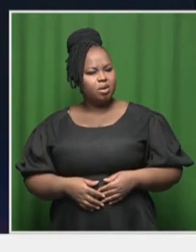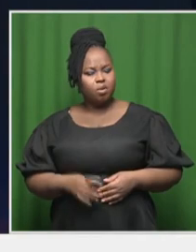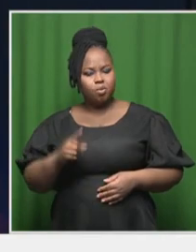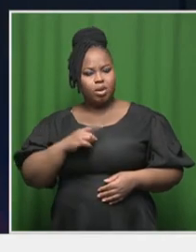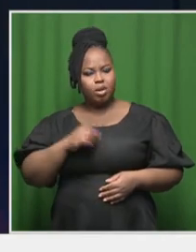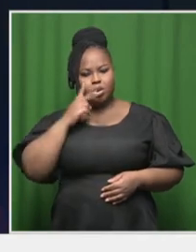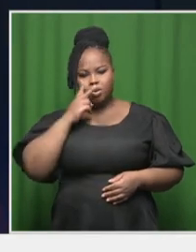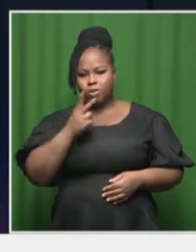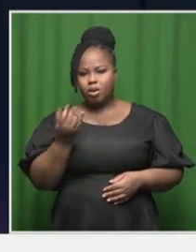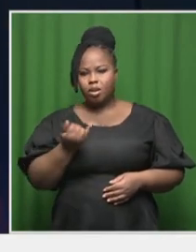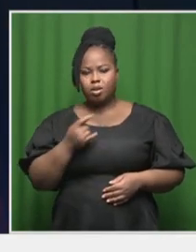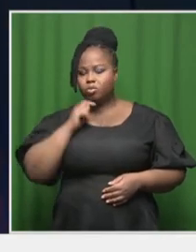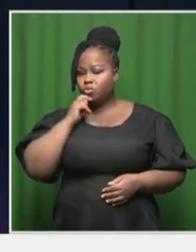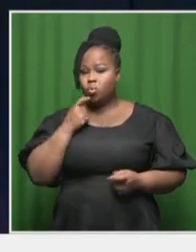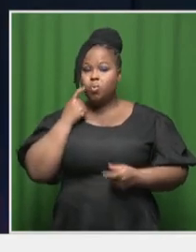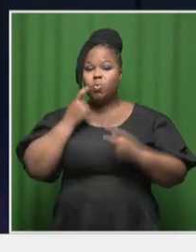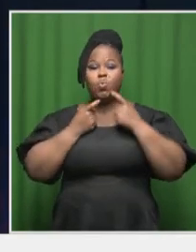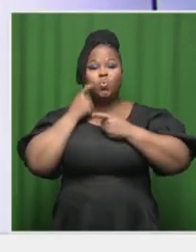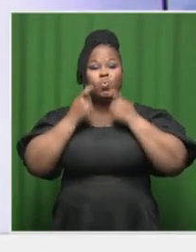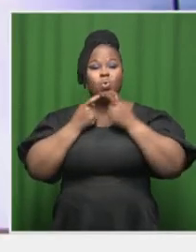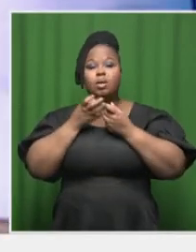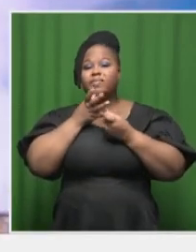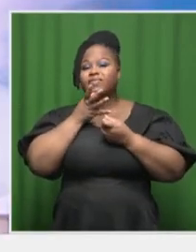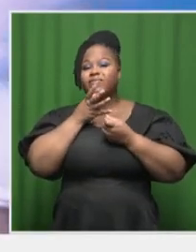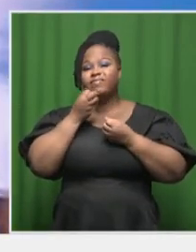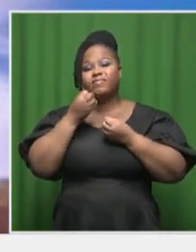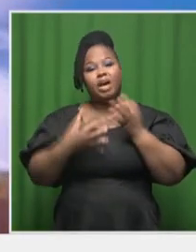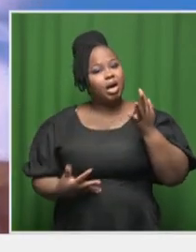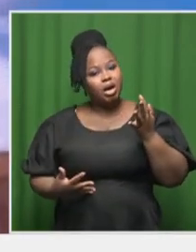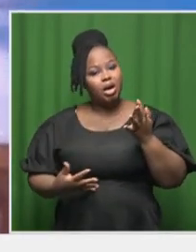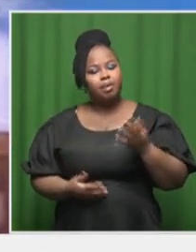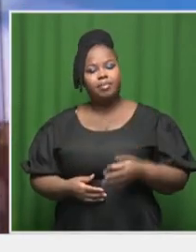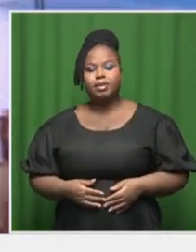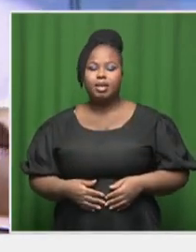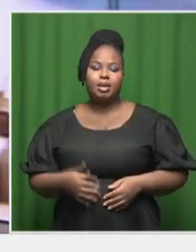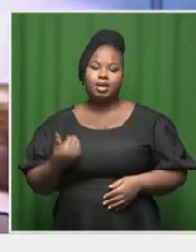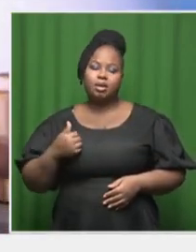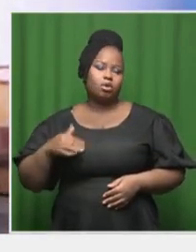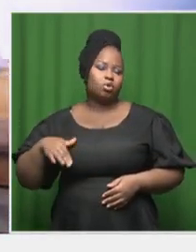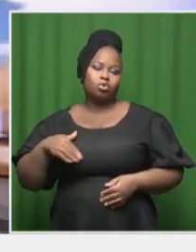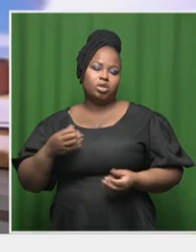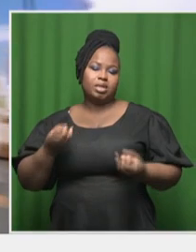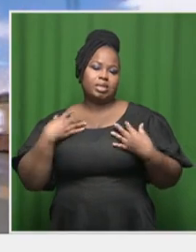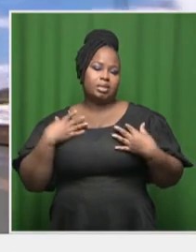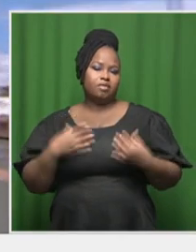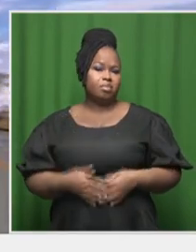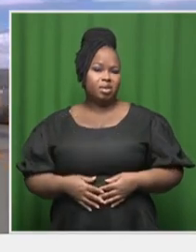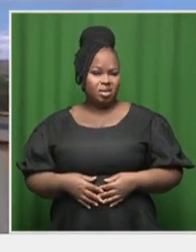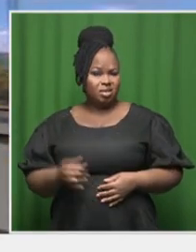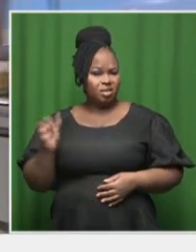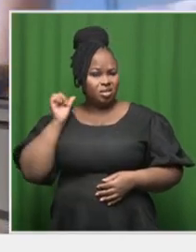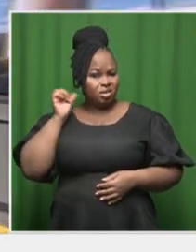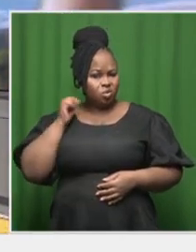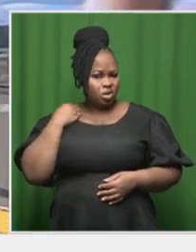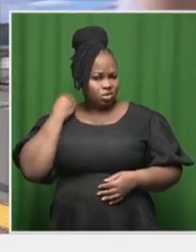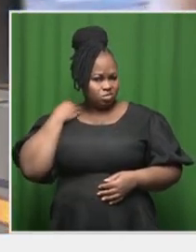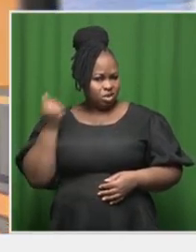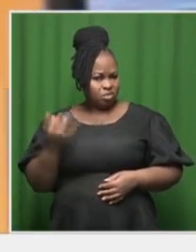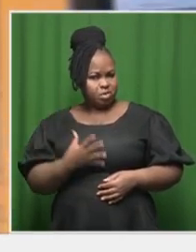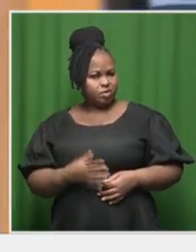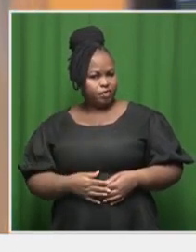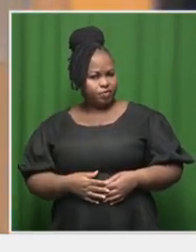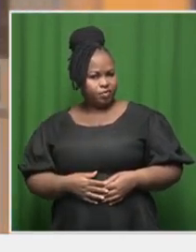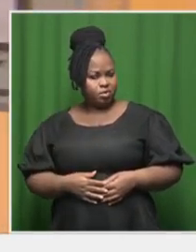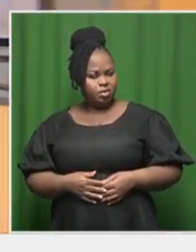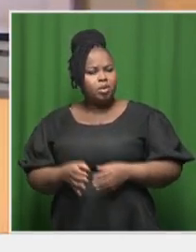seem that there are a lot of grievances. And, I mean, I know you haven't thrown a number at me, but it does sound like it is going to cost, especially